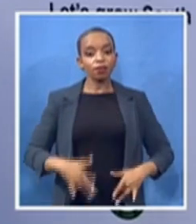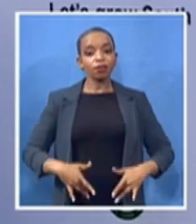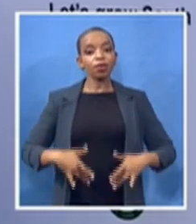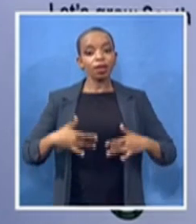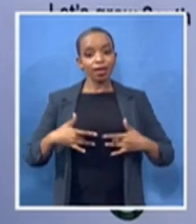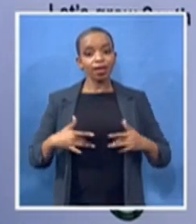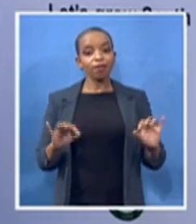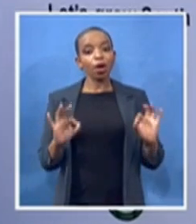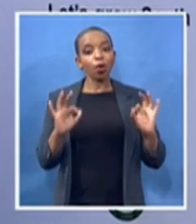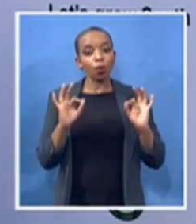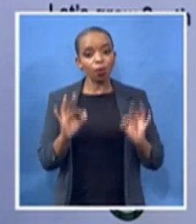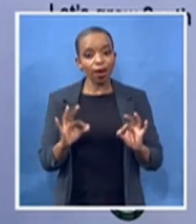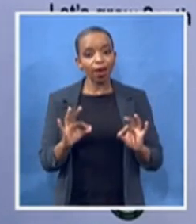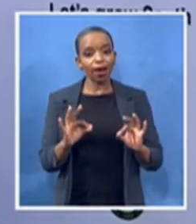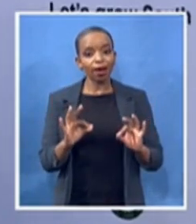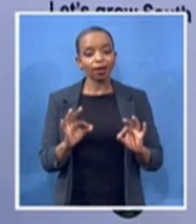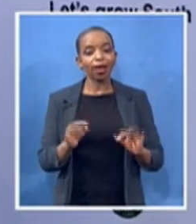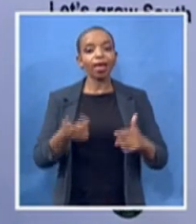legacy of charlotte